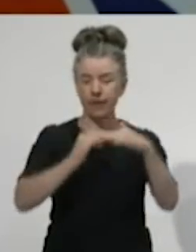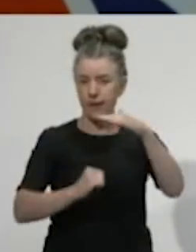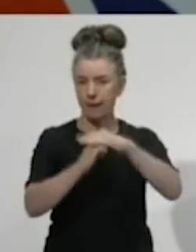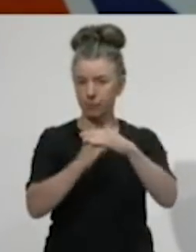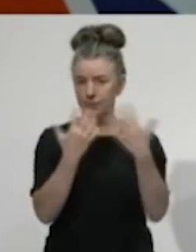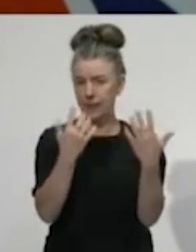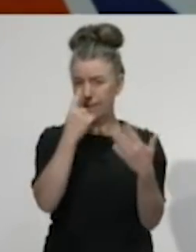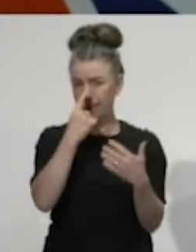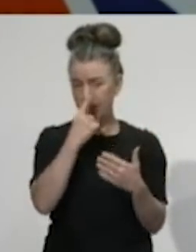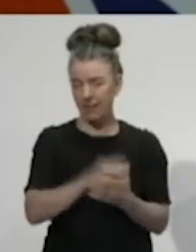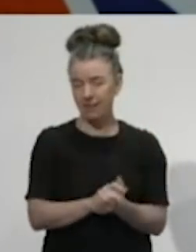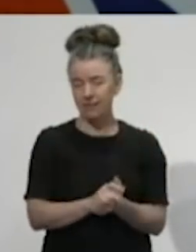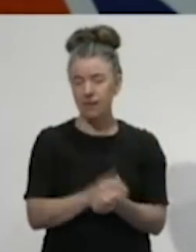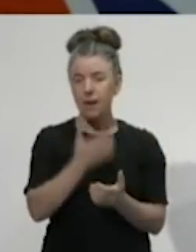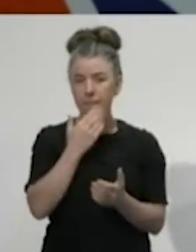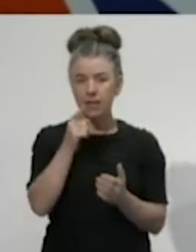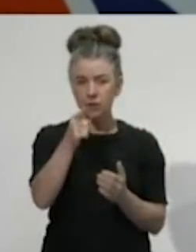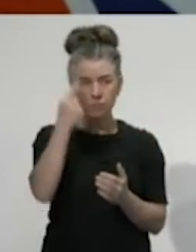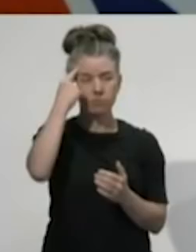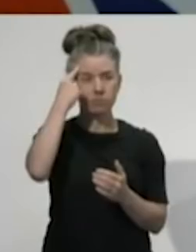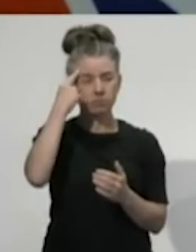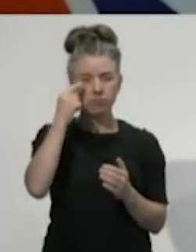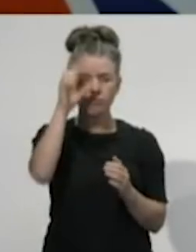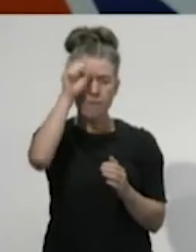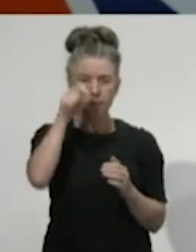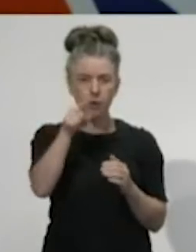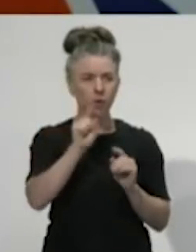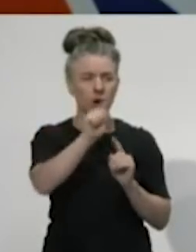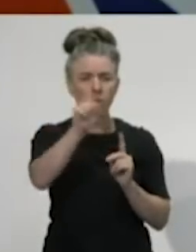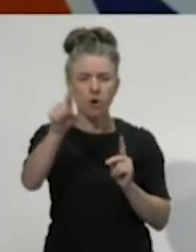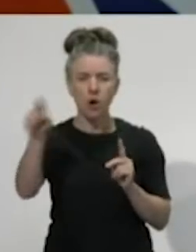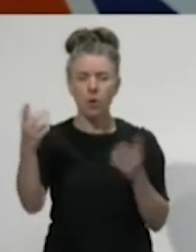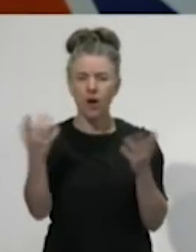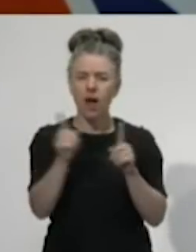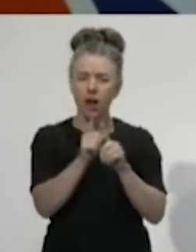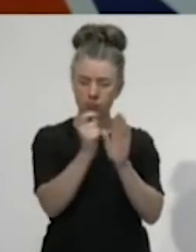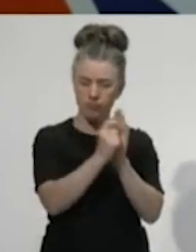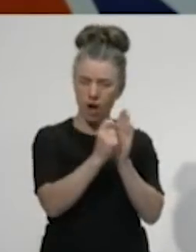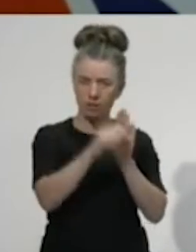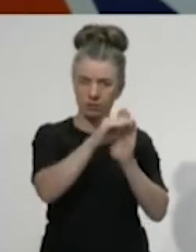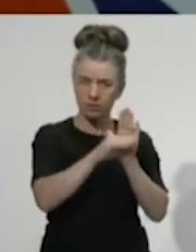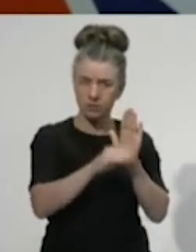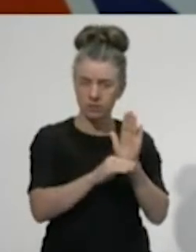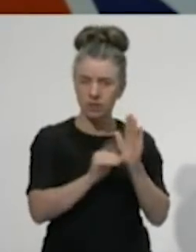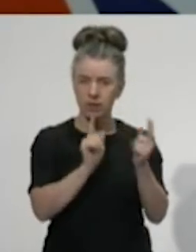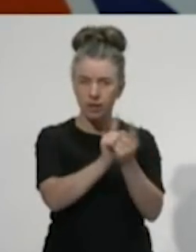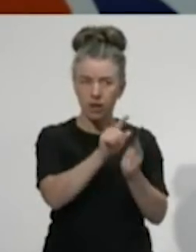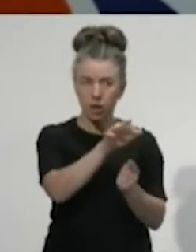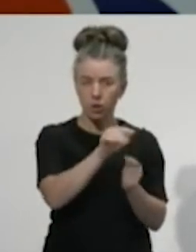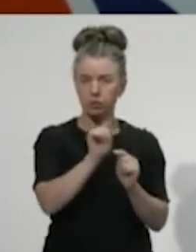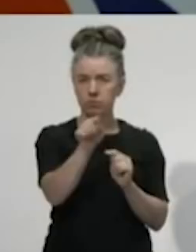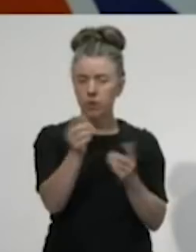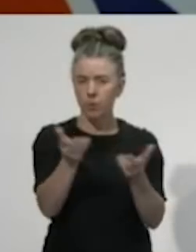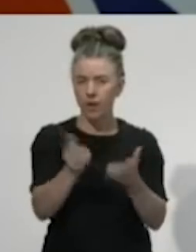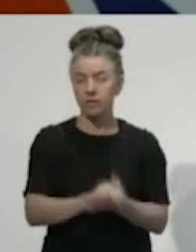people at once, and please keep track of where you have been to help us with contact tracing in case it is needed. So today's